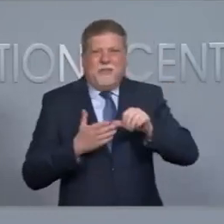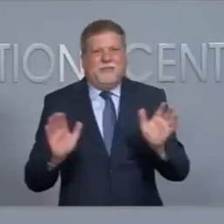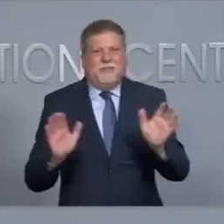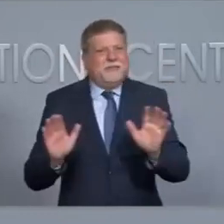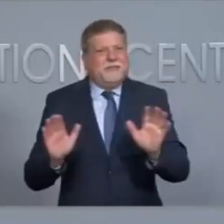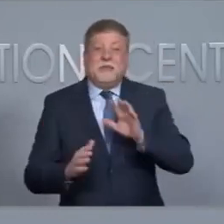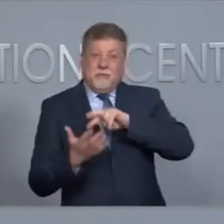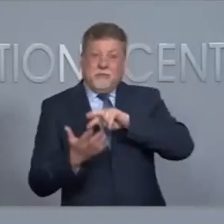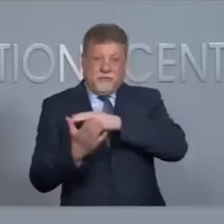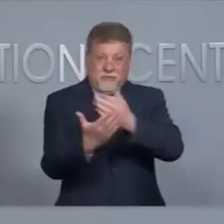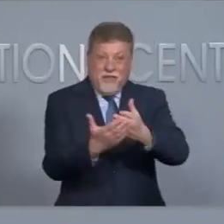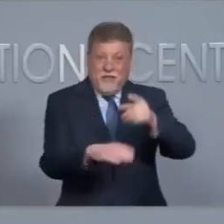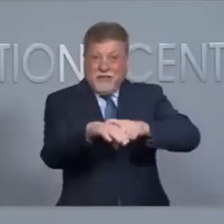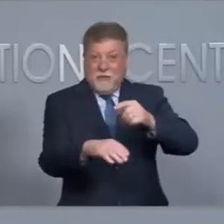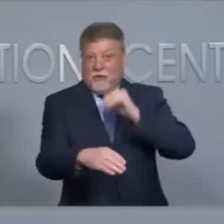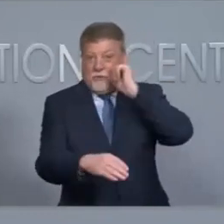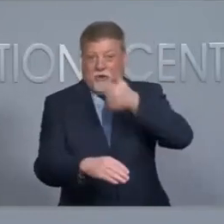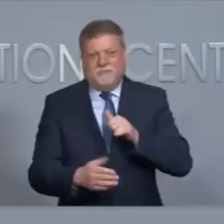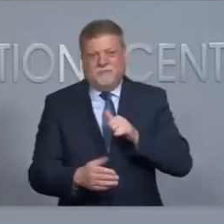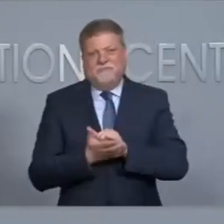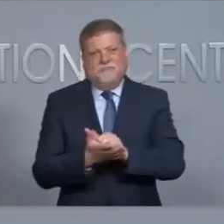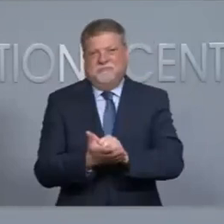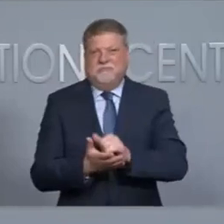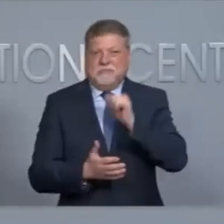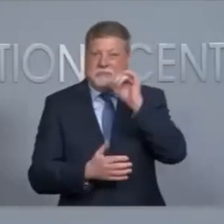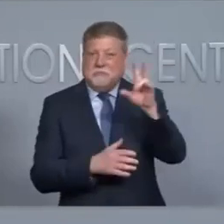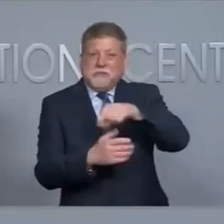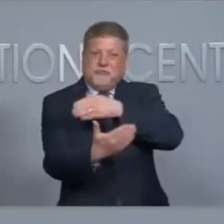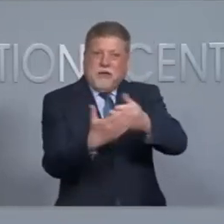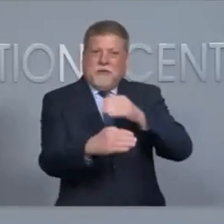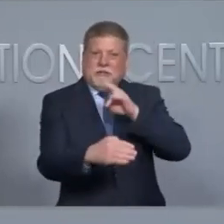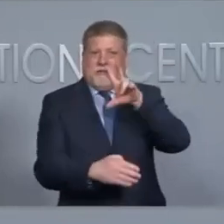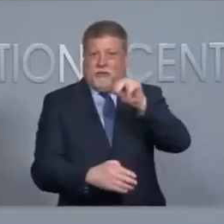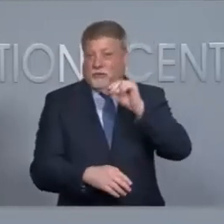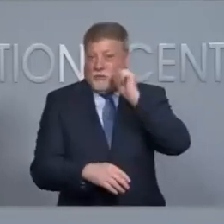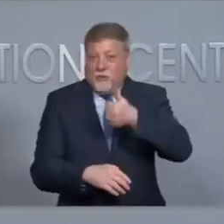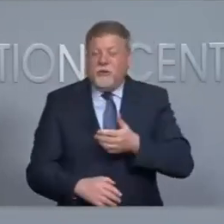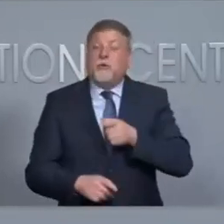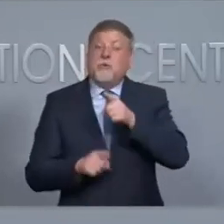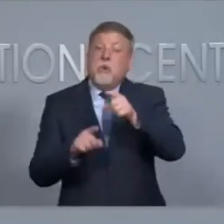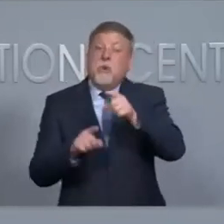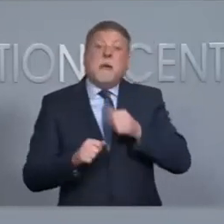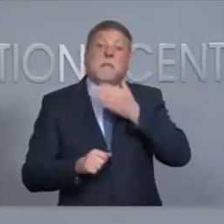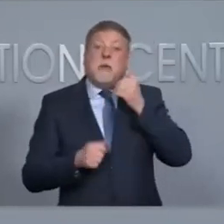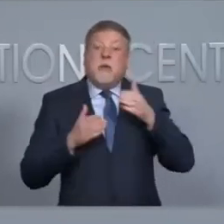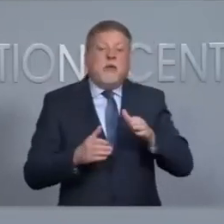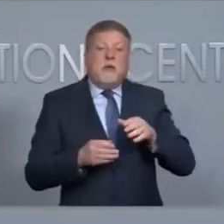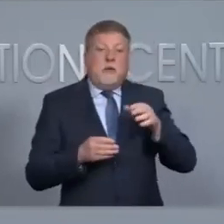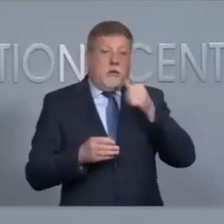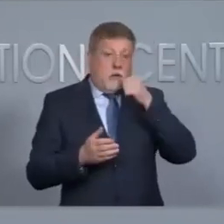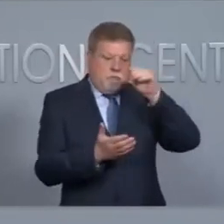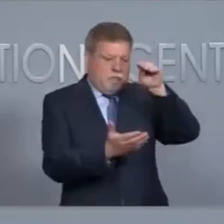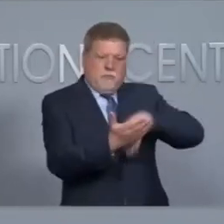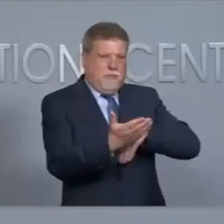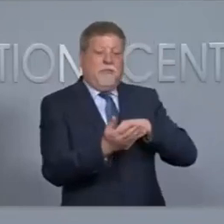likely will not arrive before the deadline at 7.30 p.m. tomorrow. You can instead drop it off at